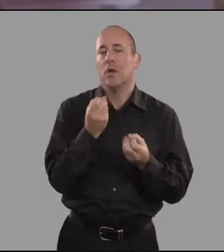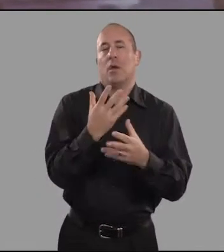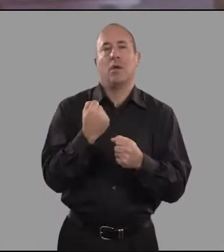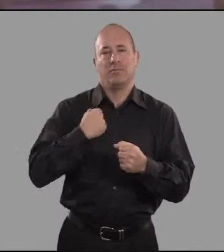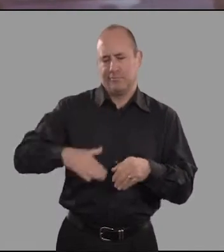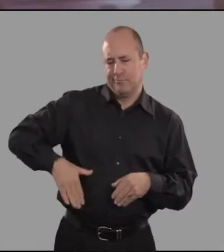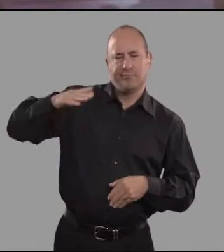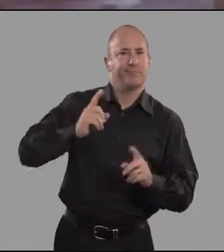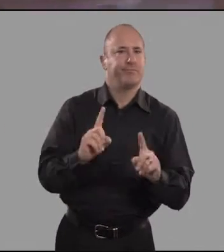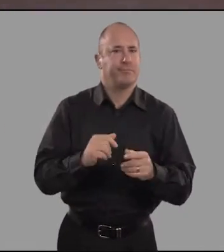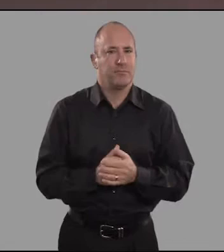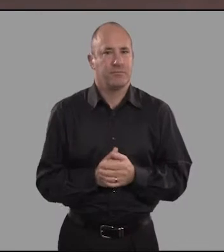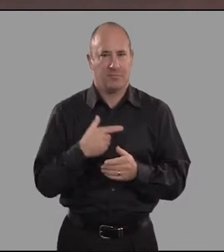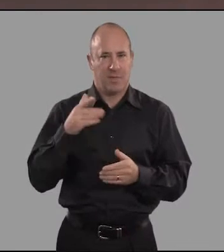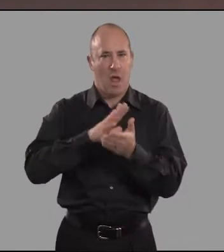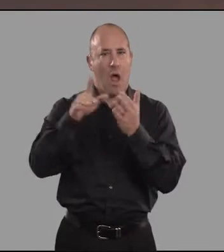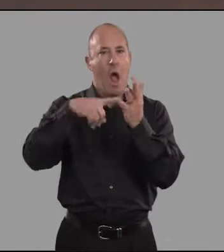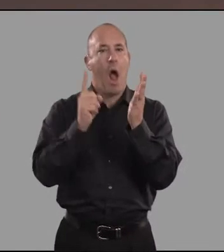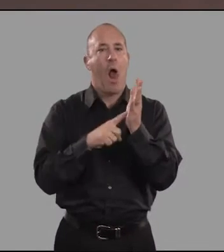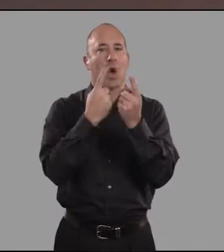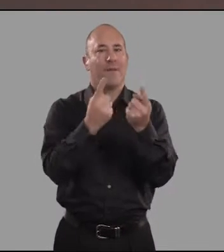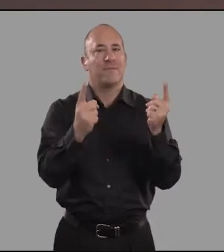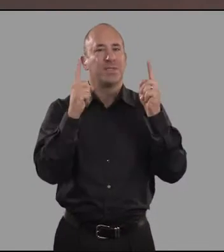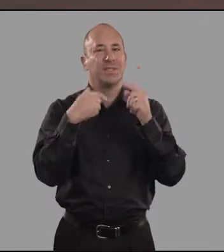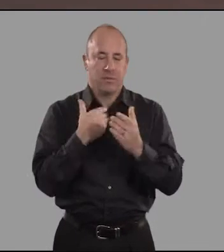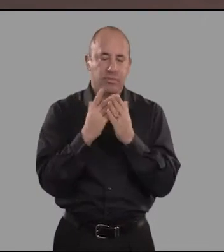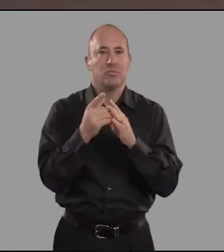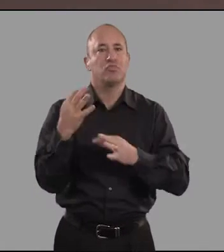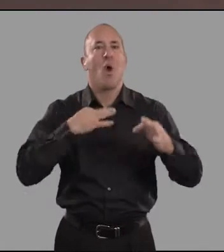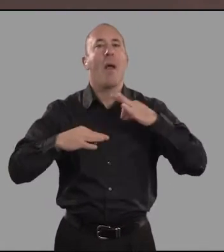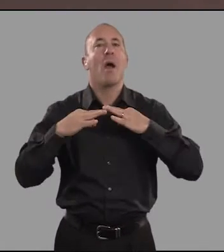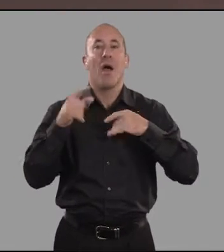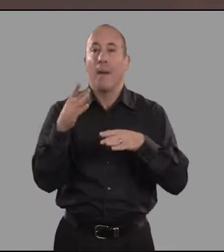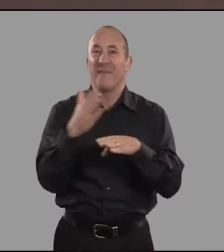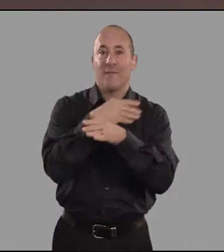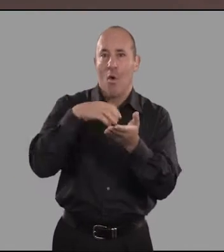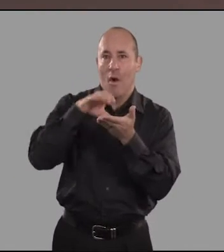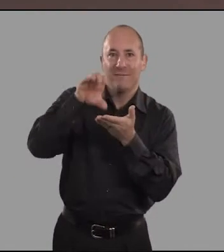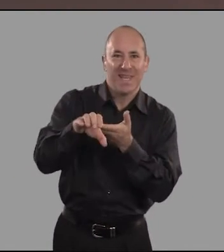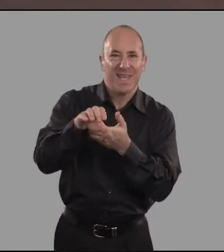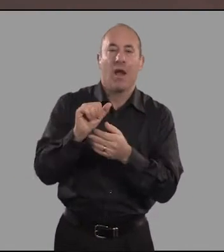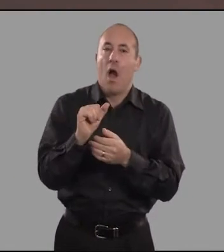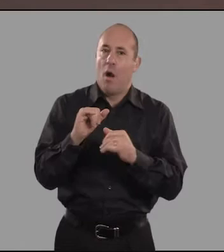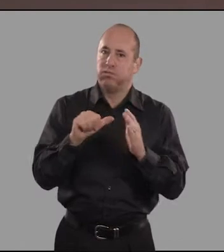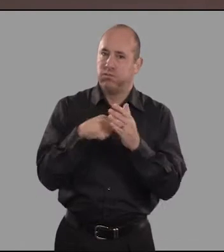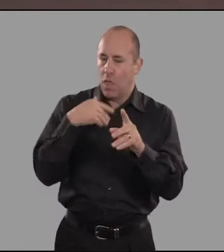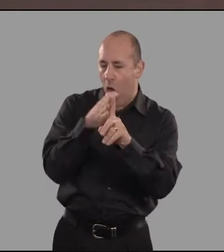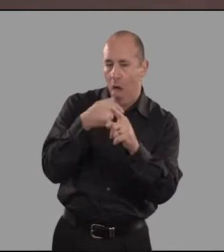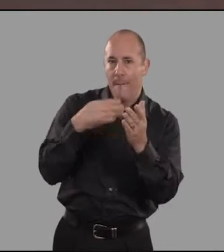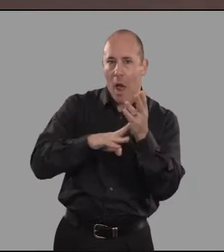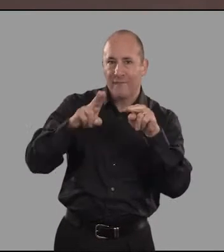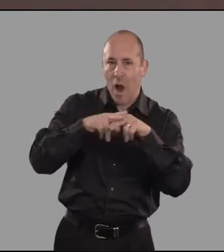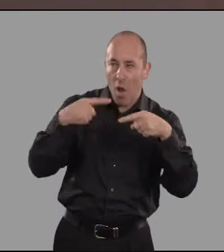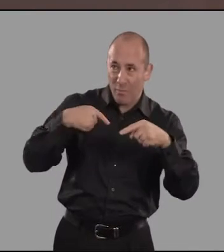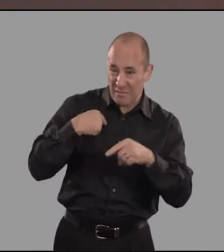Before I get into that, just a brief background. I studied drama at Hull University pre-fees. It was hard